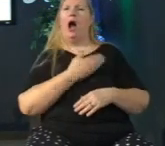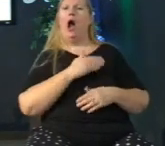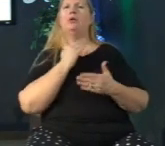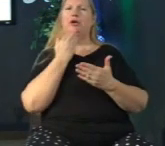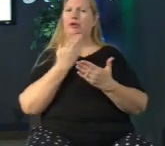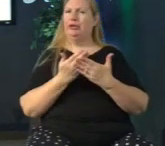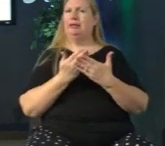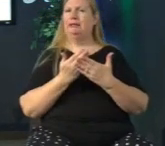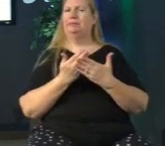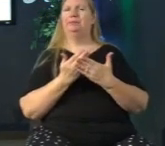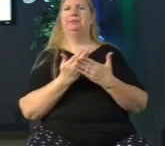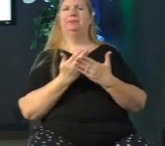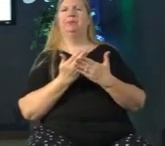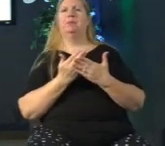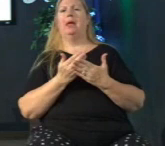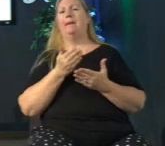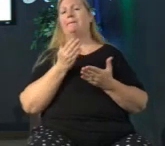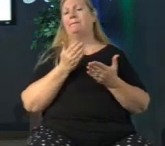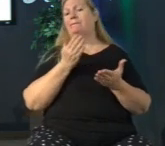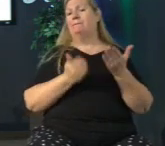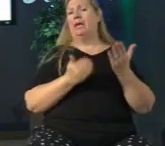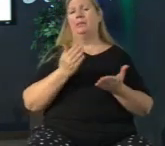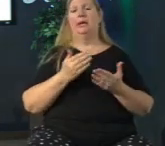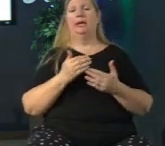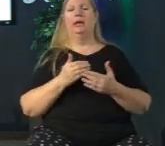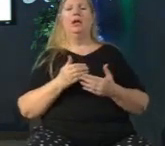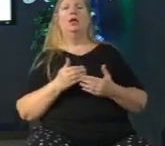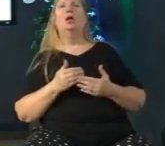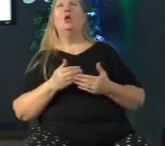some of you might recall when spanking was permitted